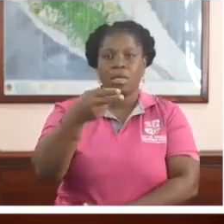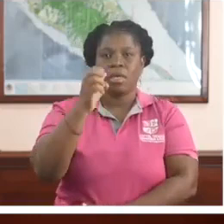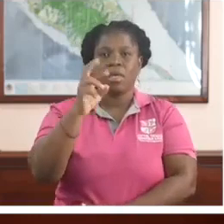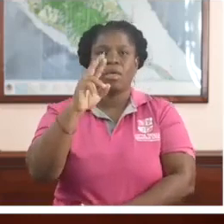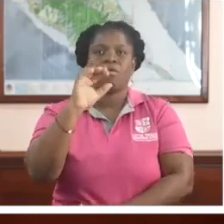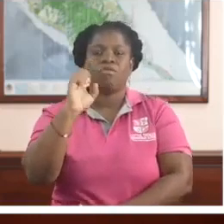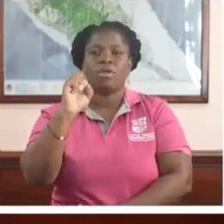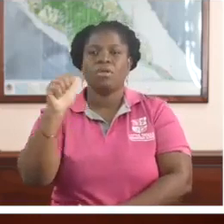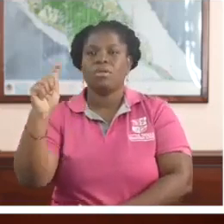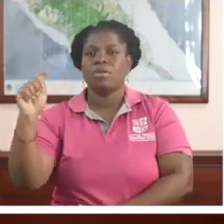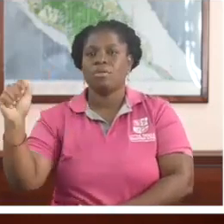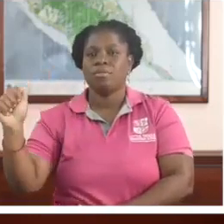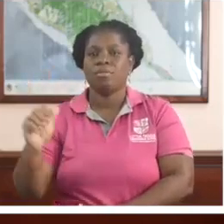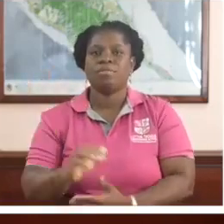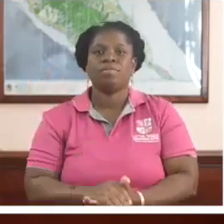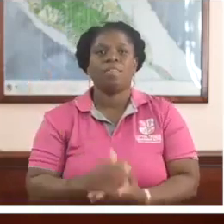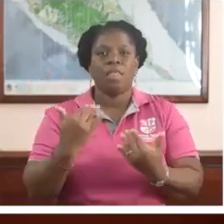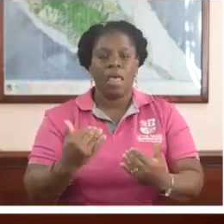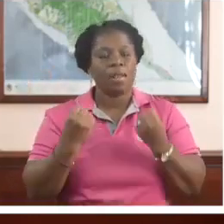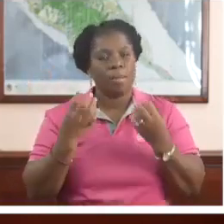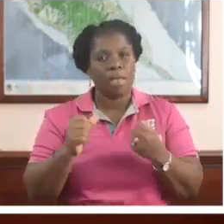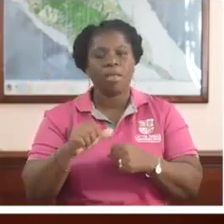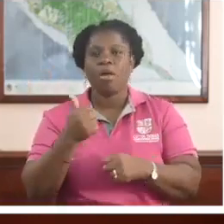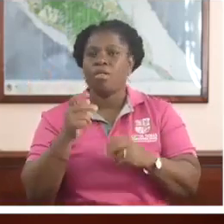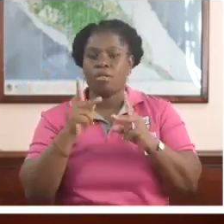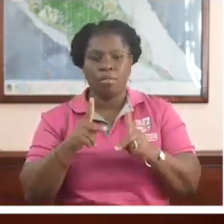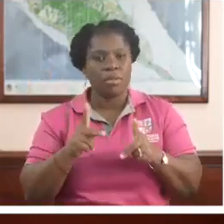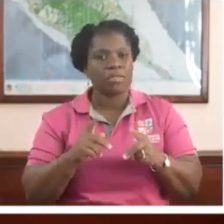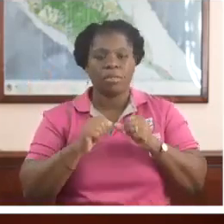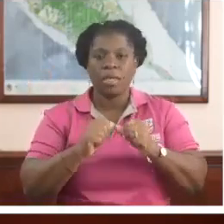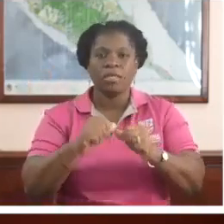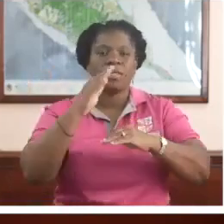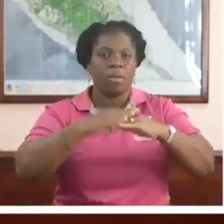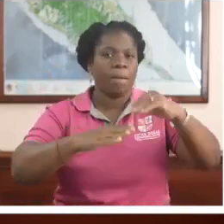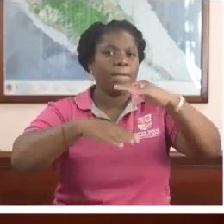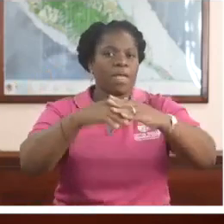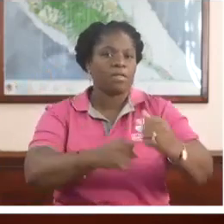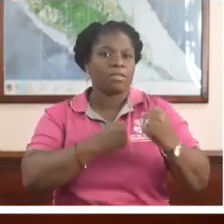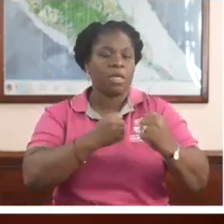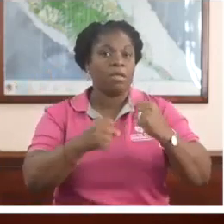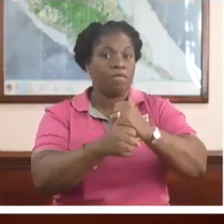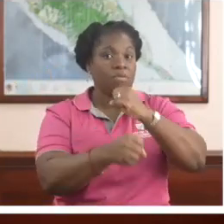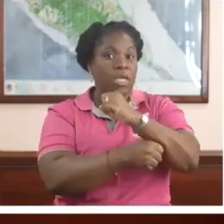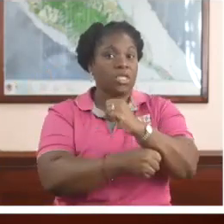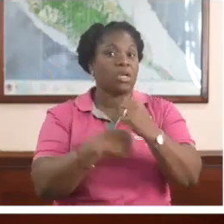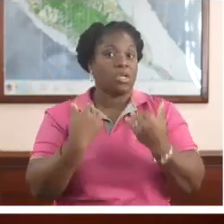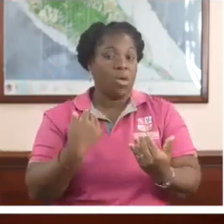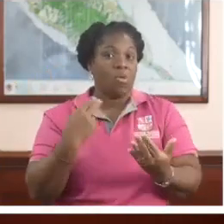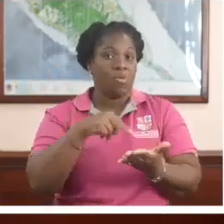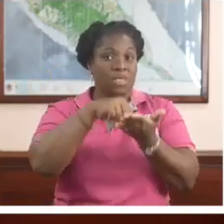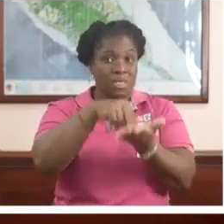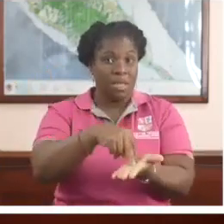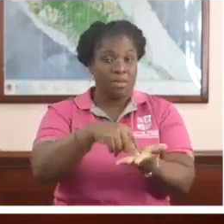Henrietta Douglas Christmas, and many others who have built a solid foundation on which we now